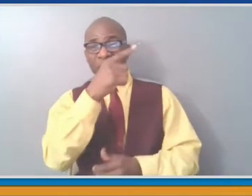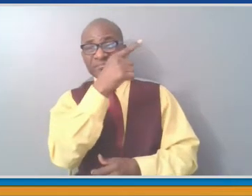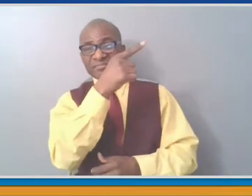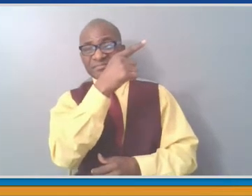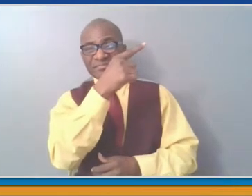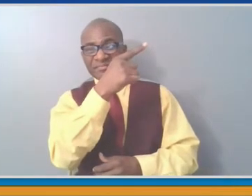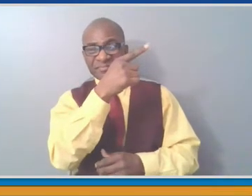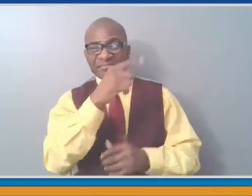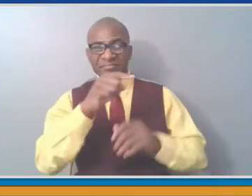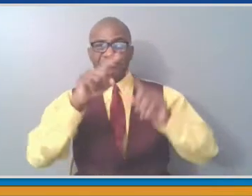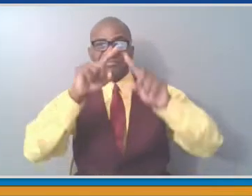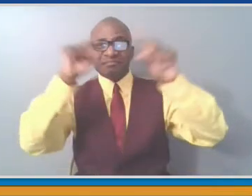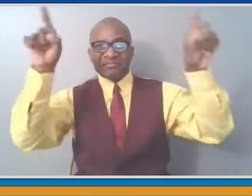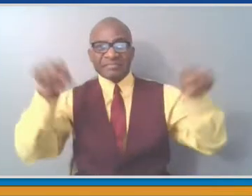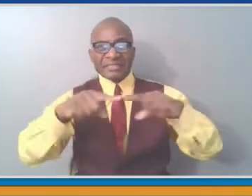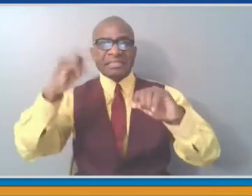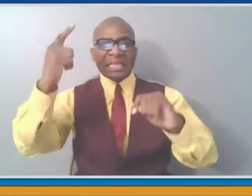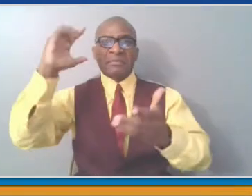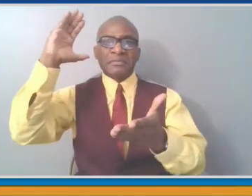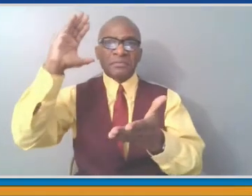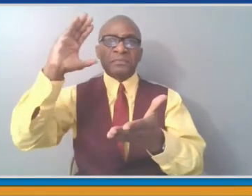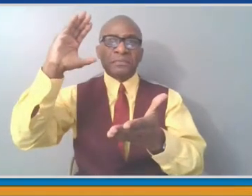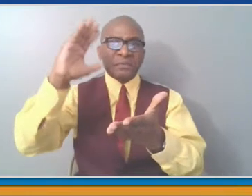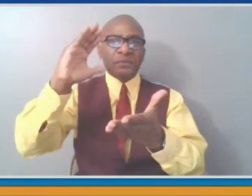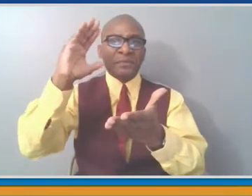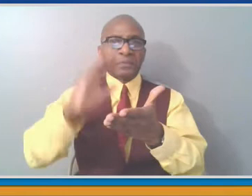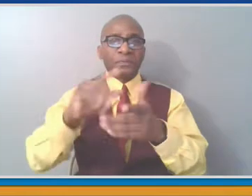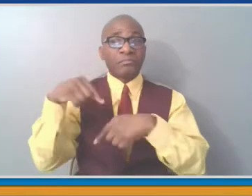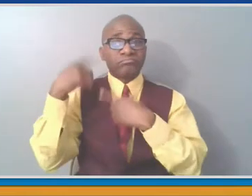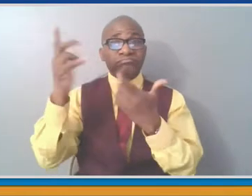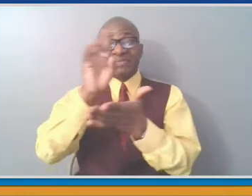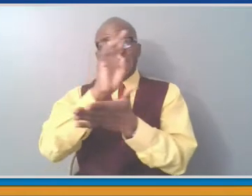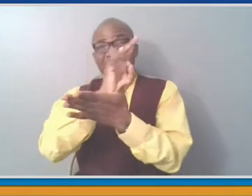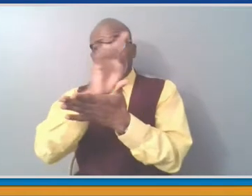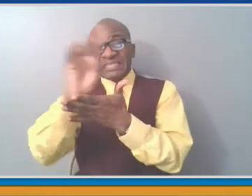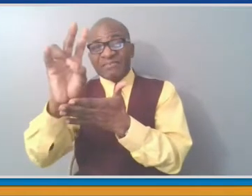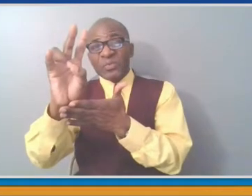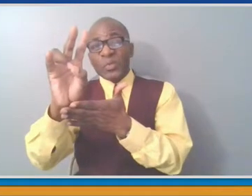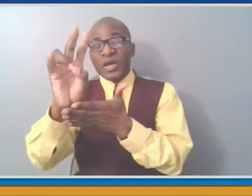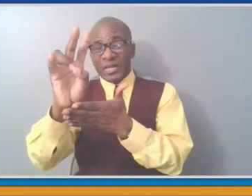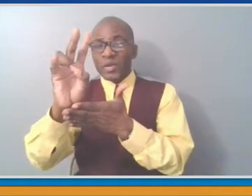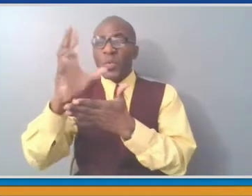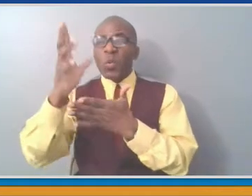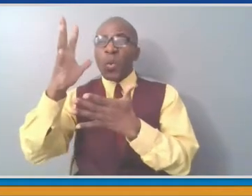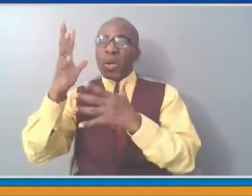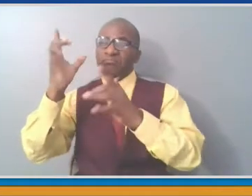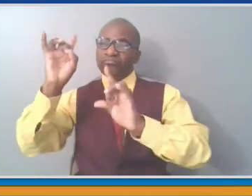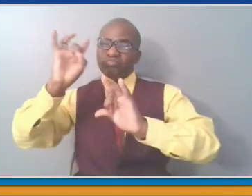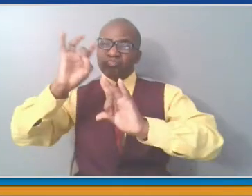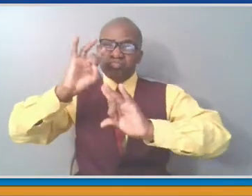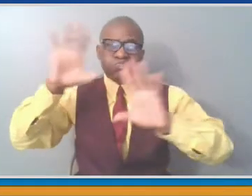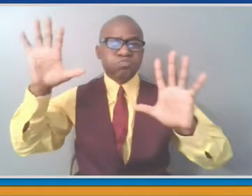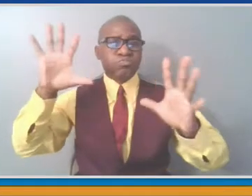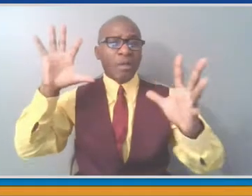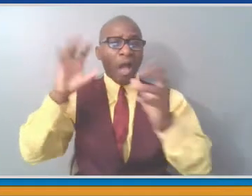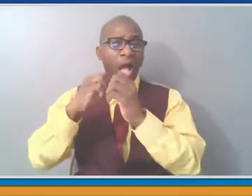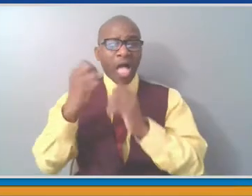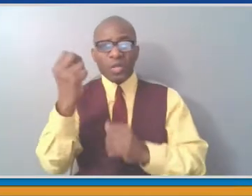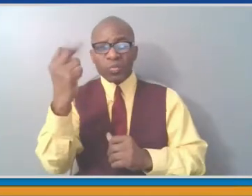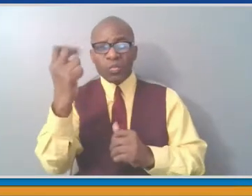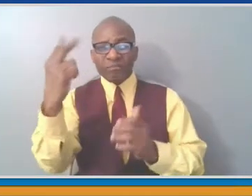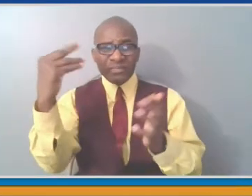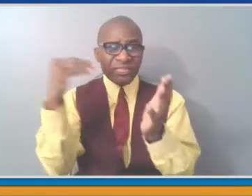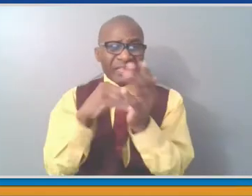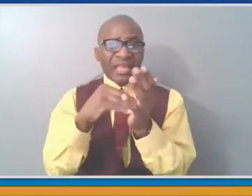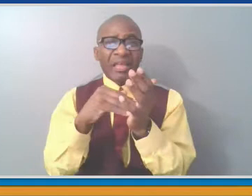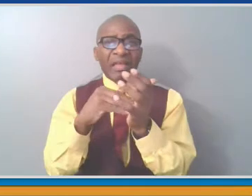weeks after our peak in the middle part of January, then it flattened out for a few weeks, and now it's starting to drop again. A week ago today,